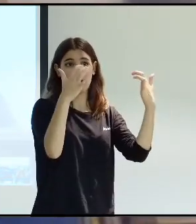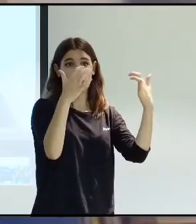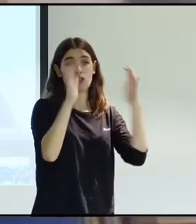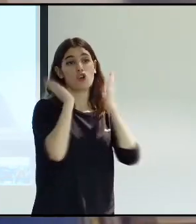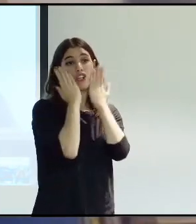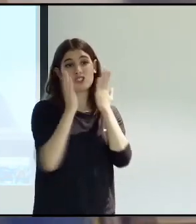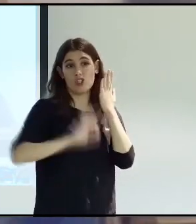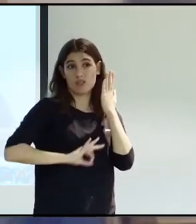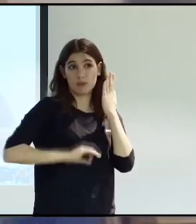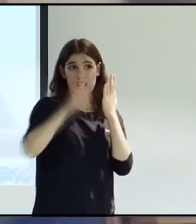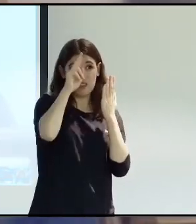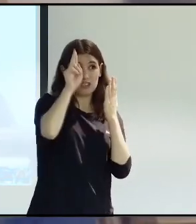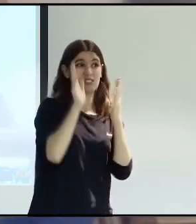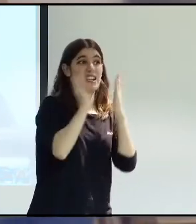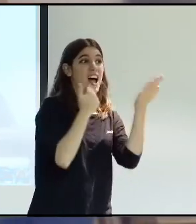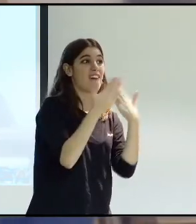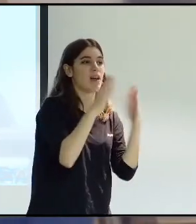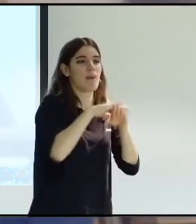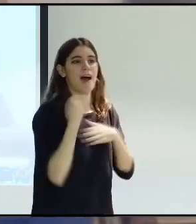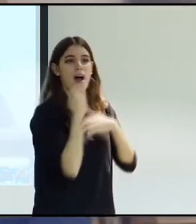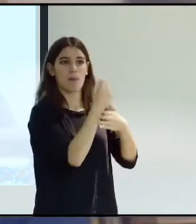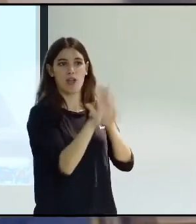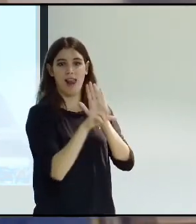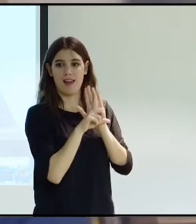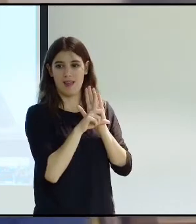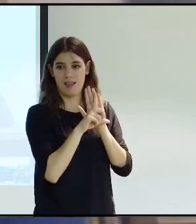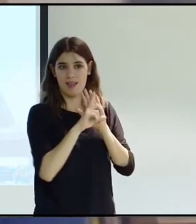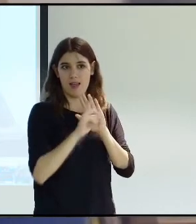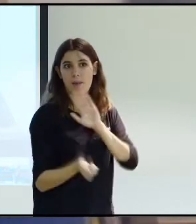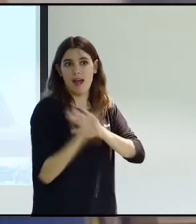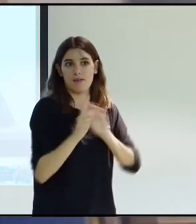the Congress of Deputies to support this law